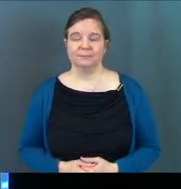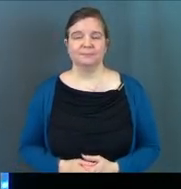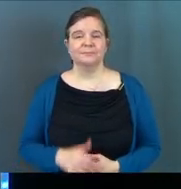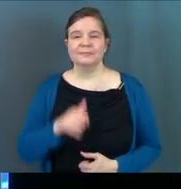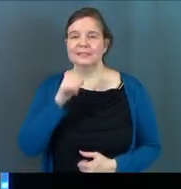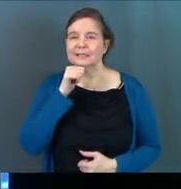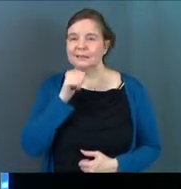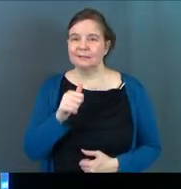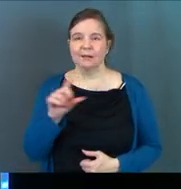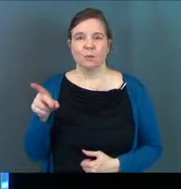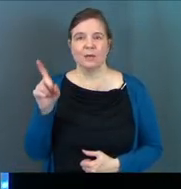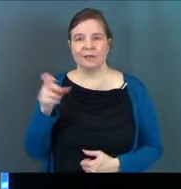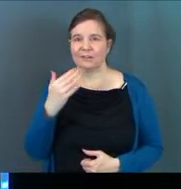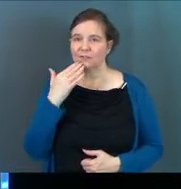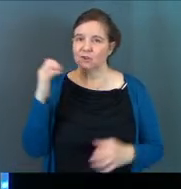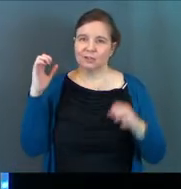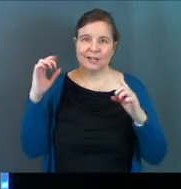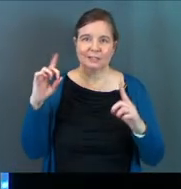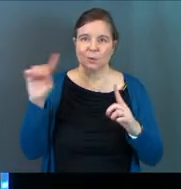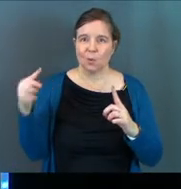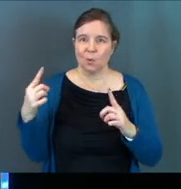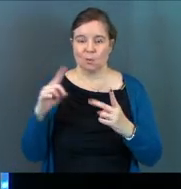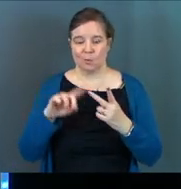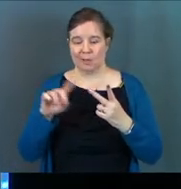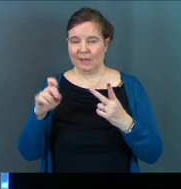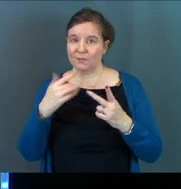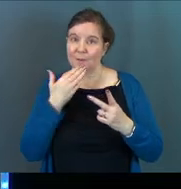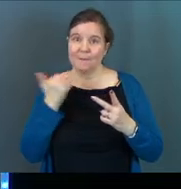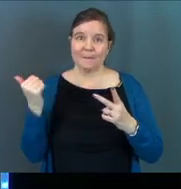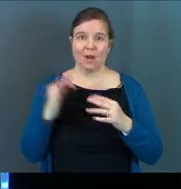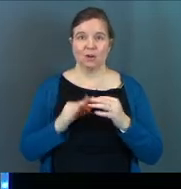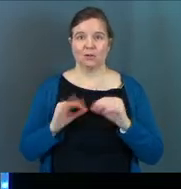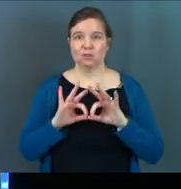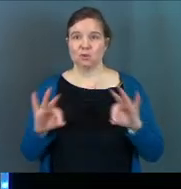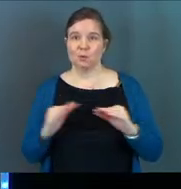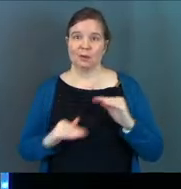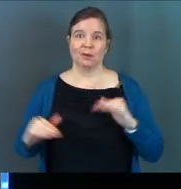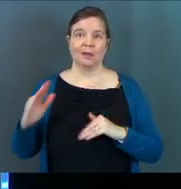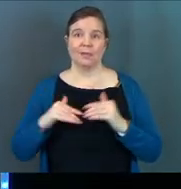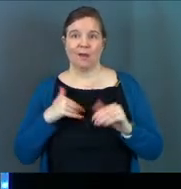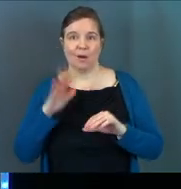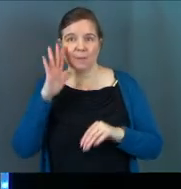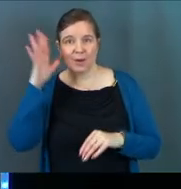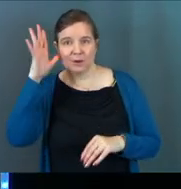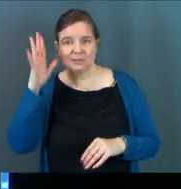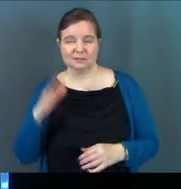It's not just that we have to have a good education. We have to have a better degree than our parents did.